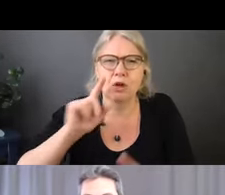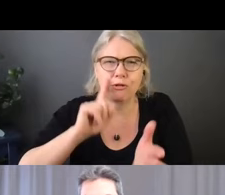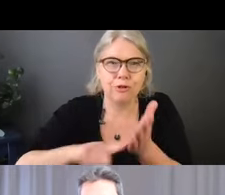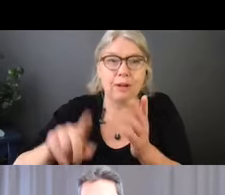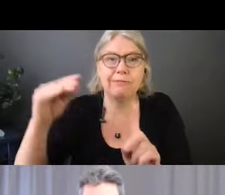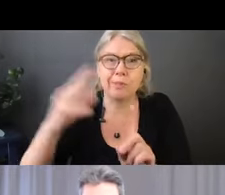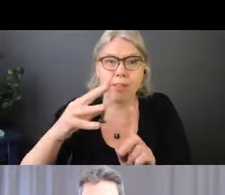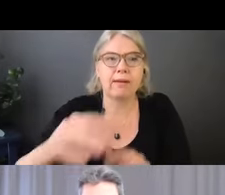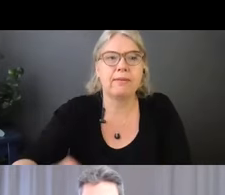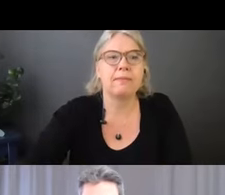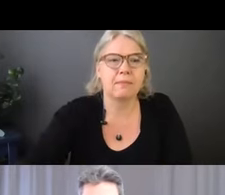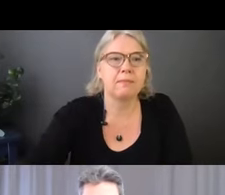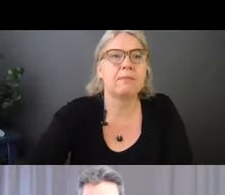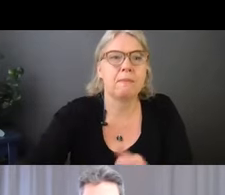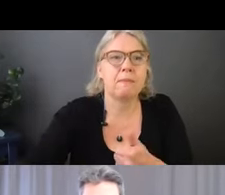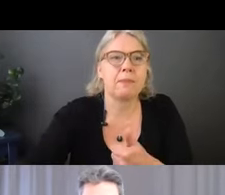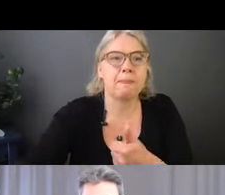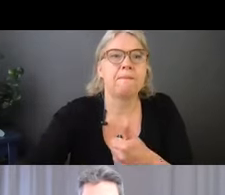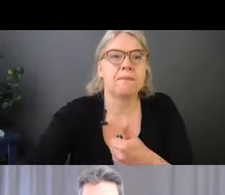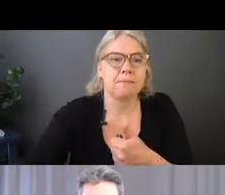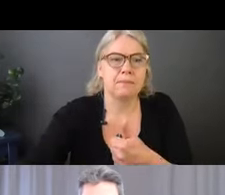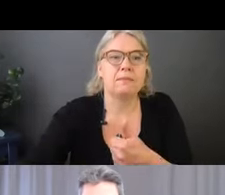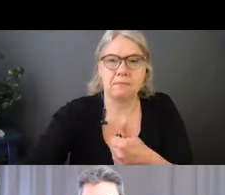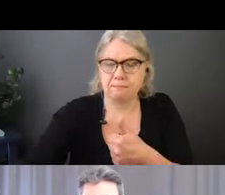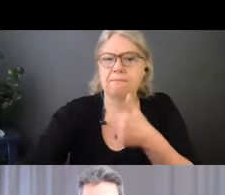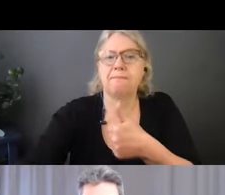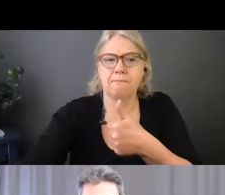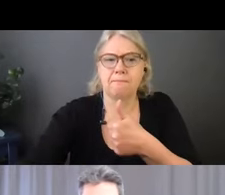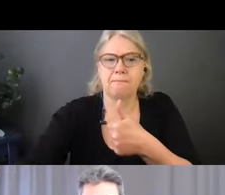Okay, so I've now added all three as the spotlight.